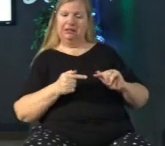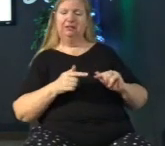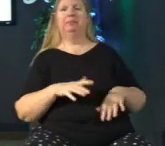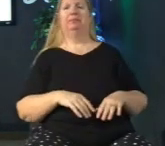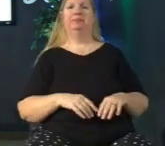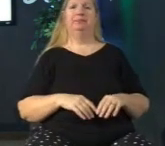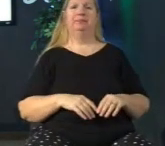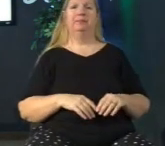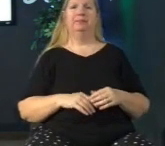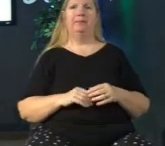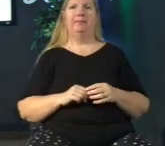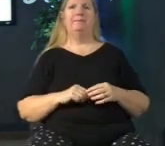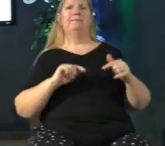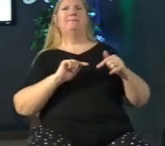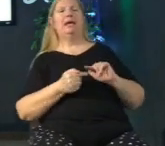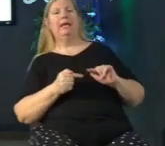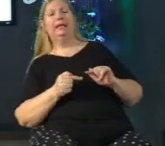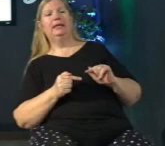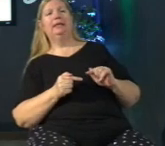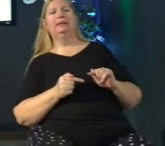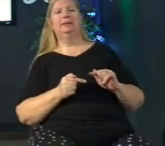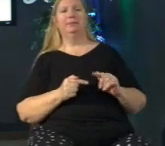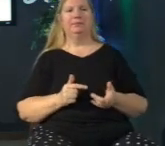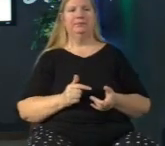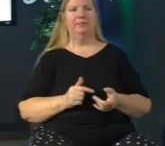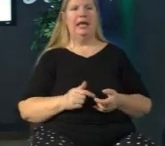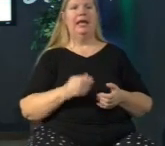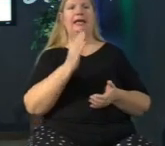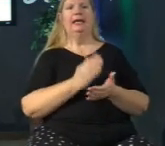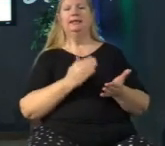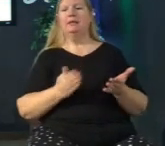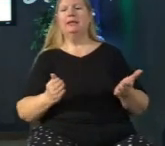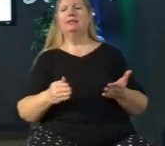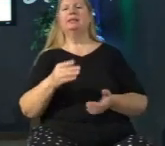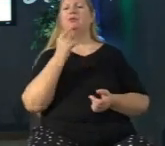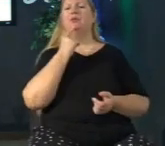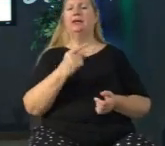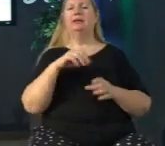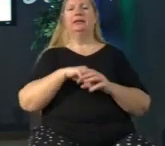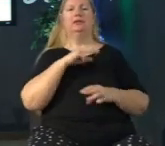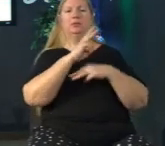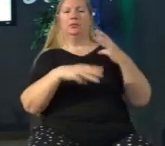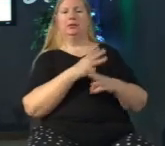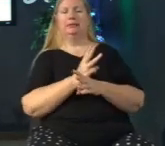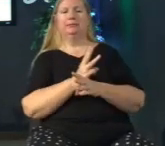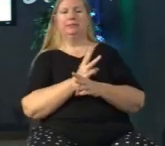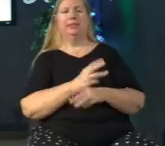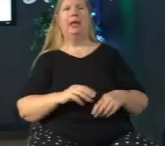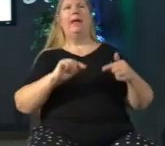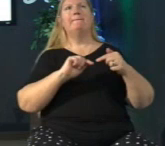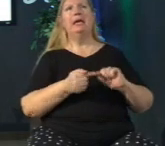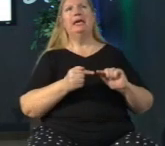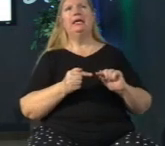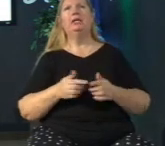but pain is something that is real in this world pain pain